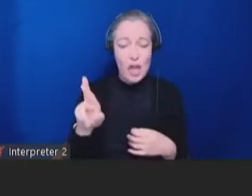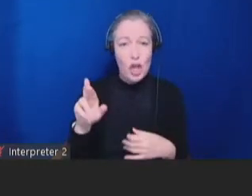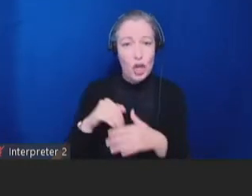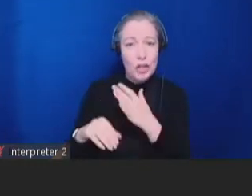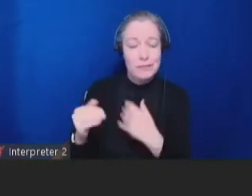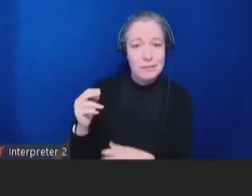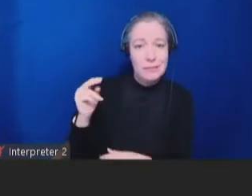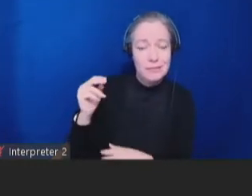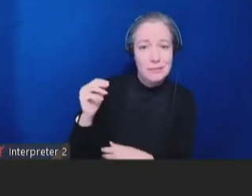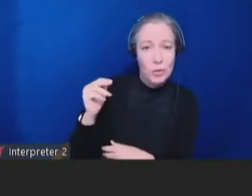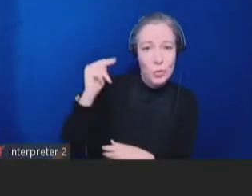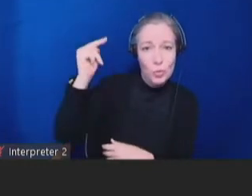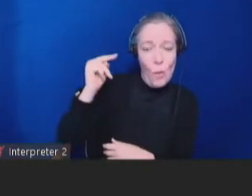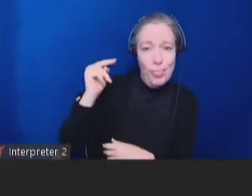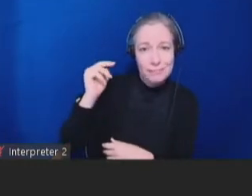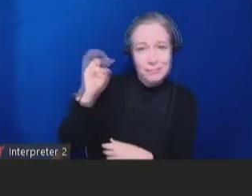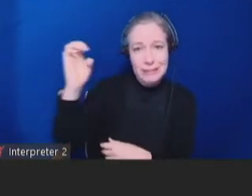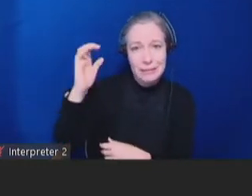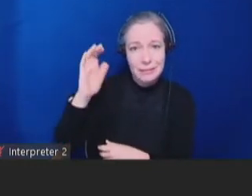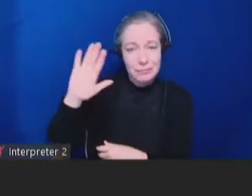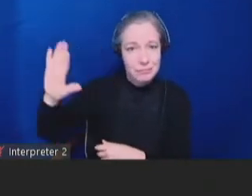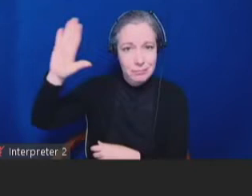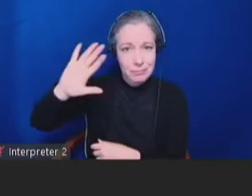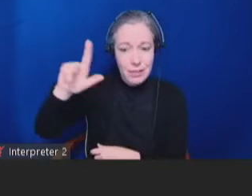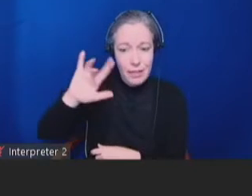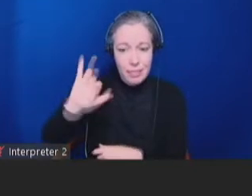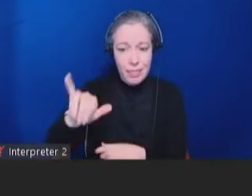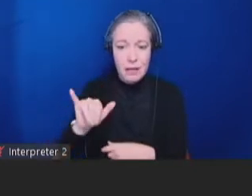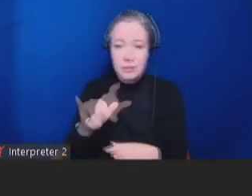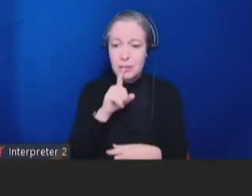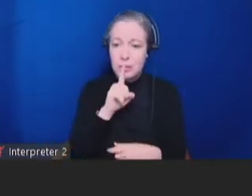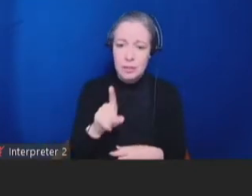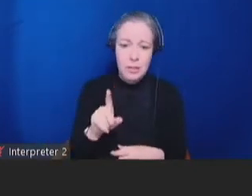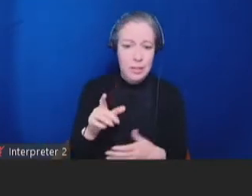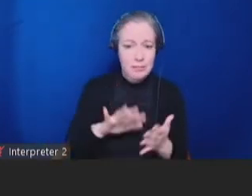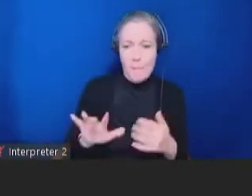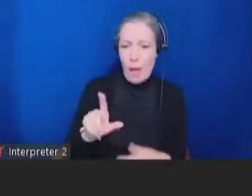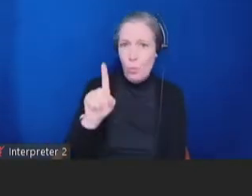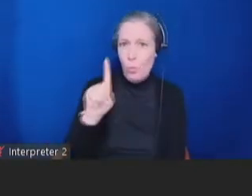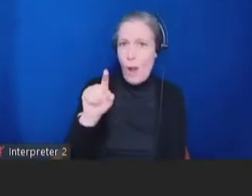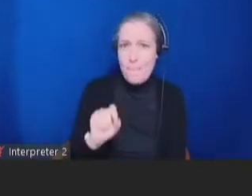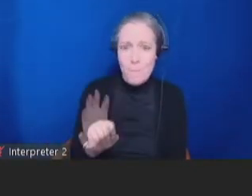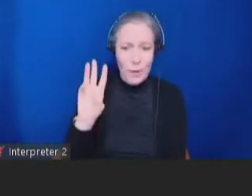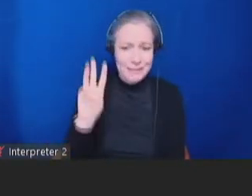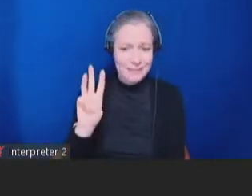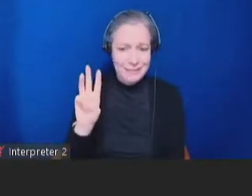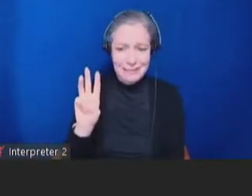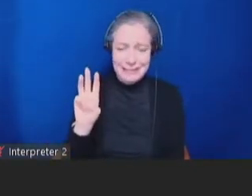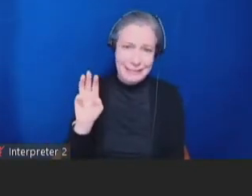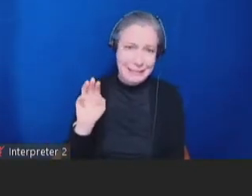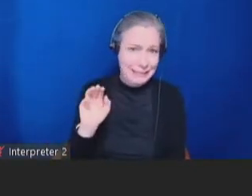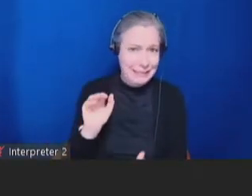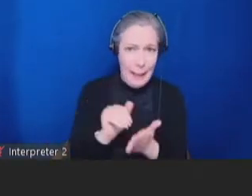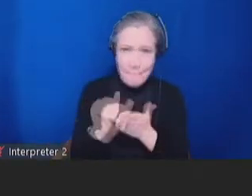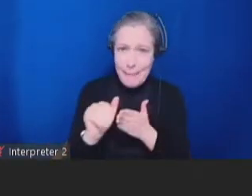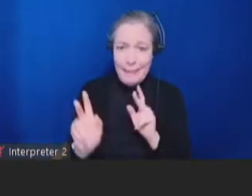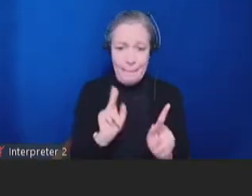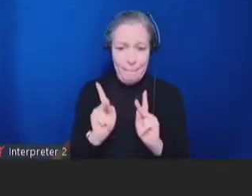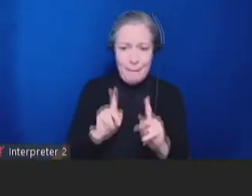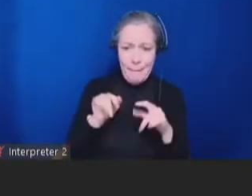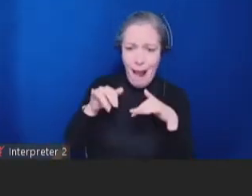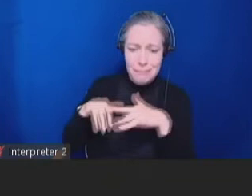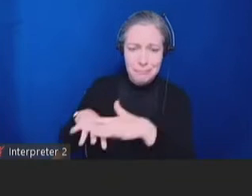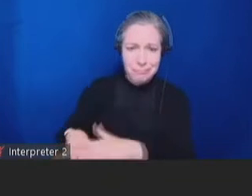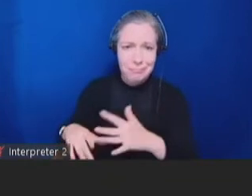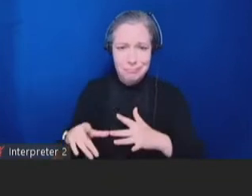over 55. These members are from all over the U.S. and focus on animal husbandry. Smaller events have included karaoke